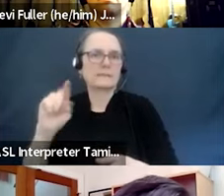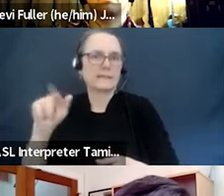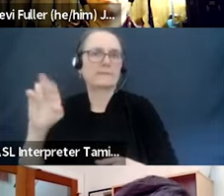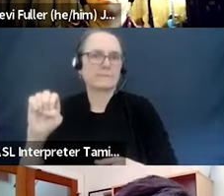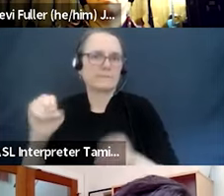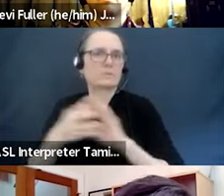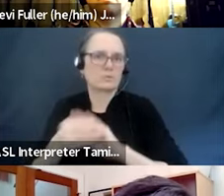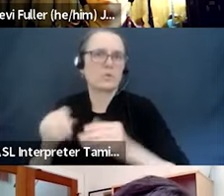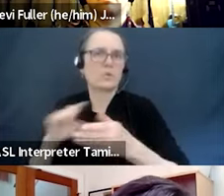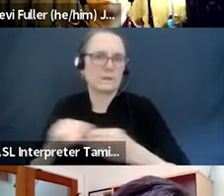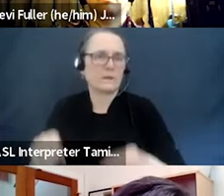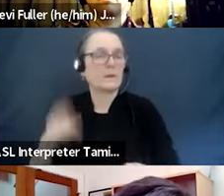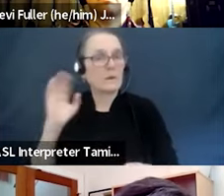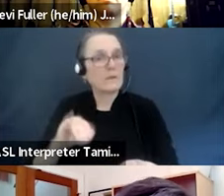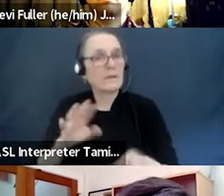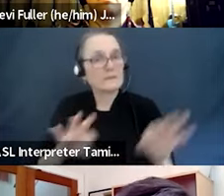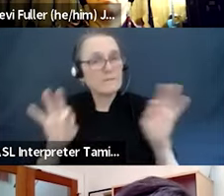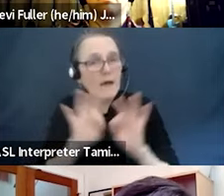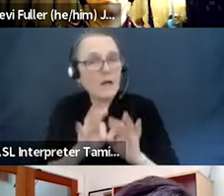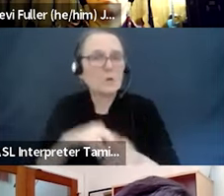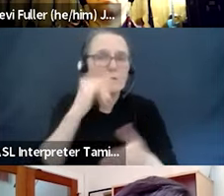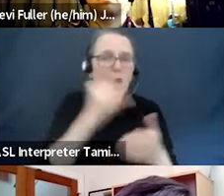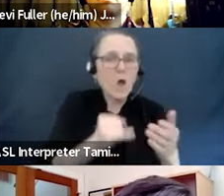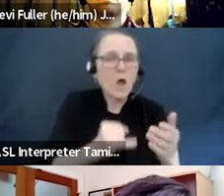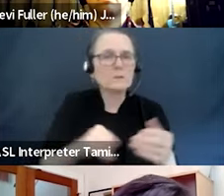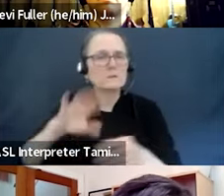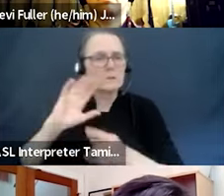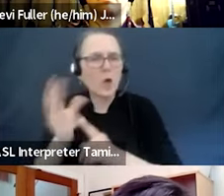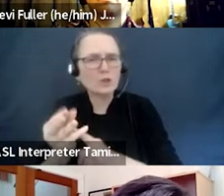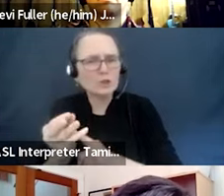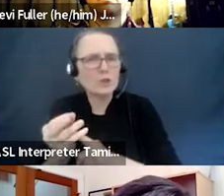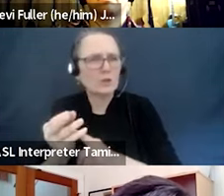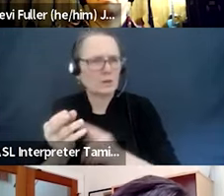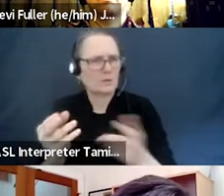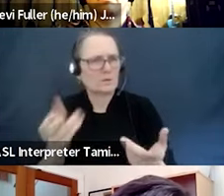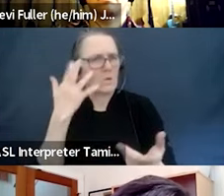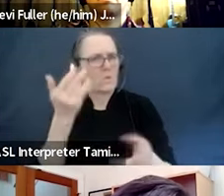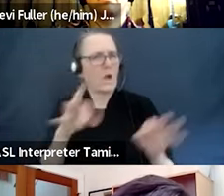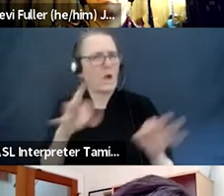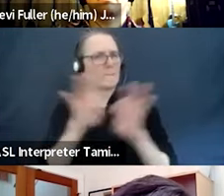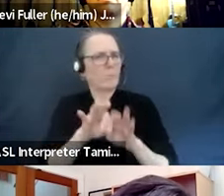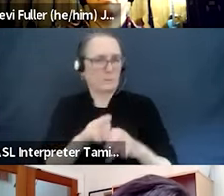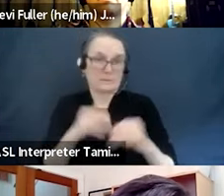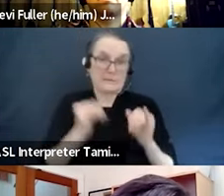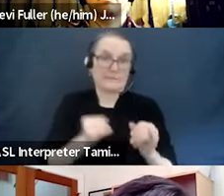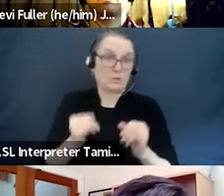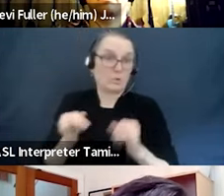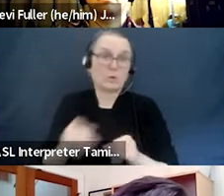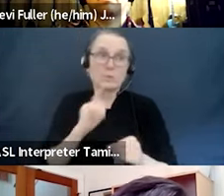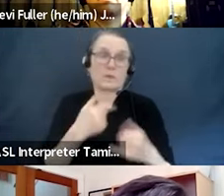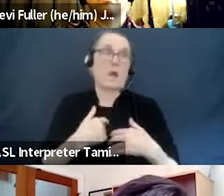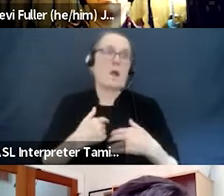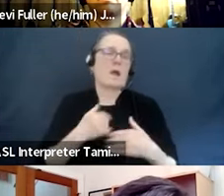for and of itself as respondents, you know, talked about that it makes them happy, brings them joy, that they love experiencing art.